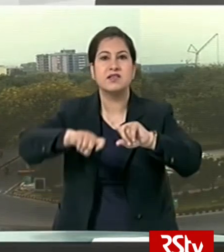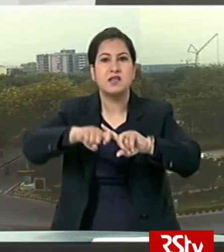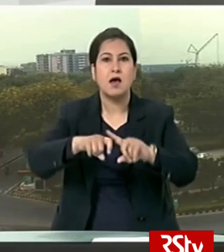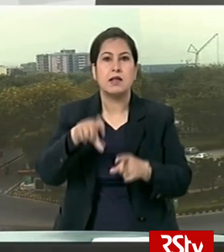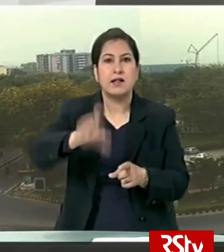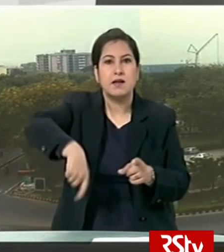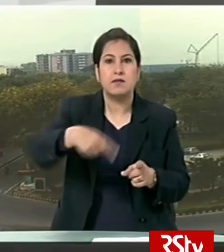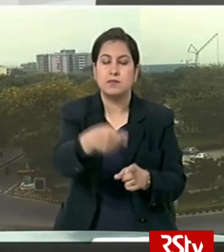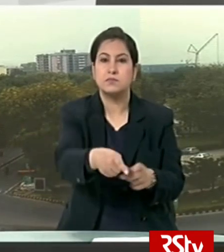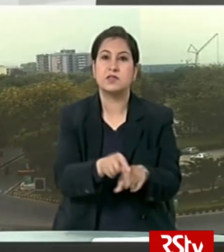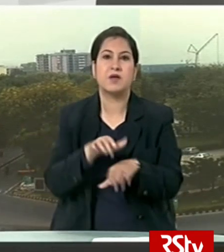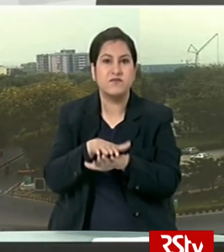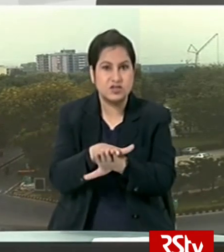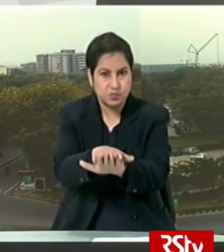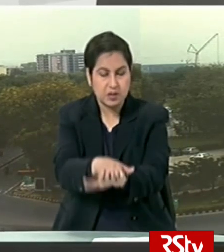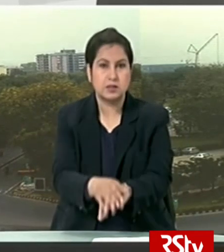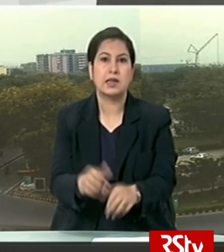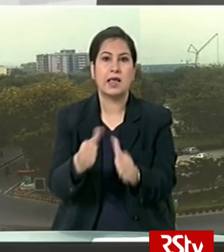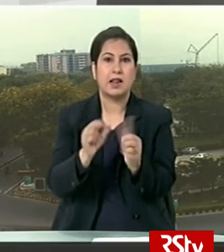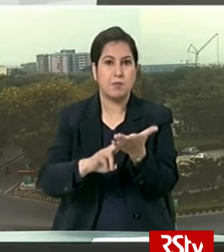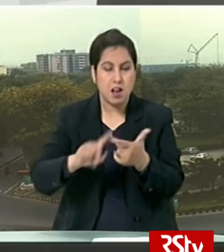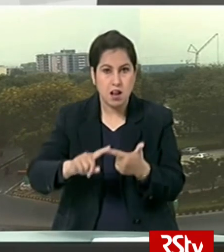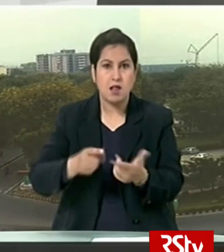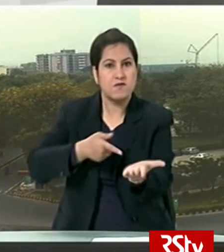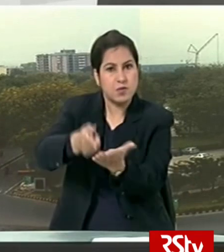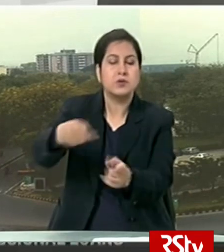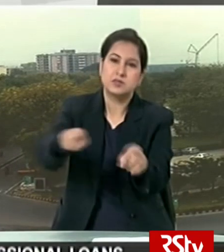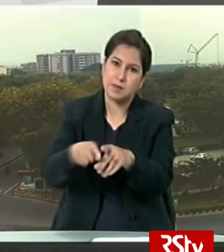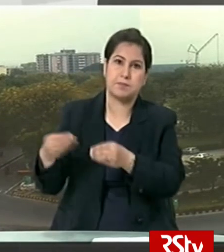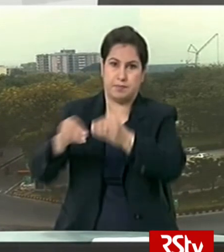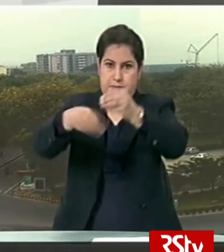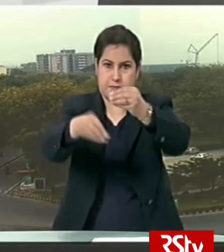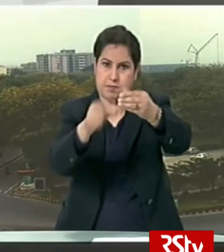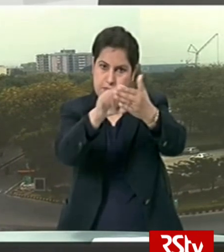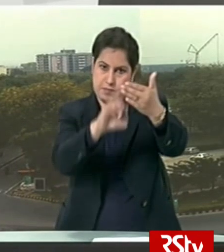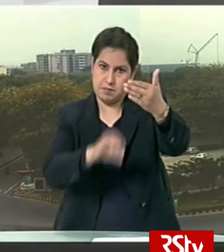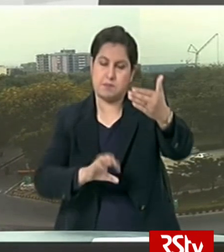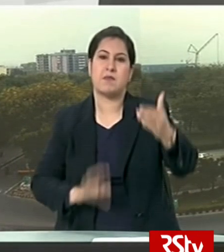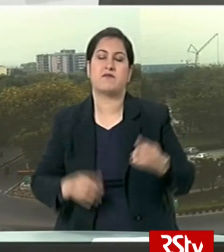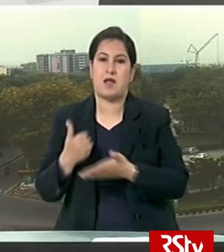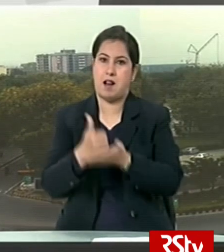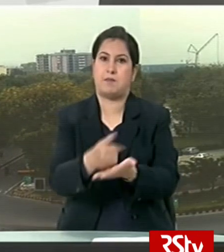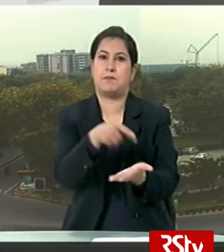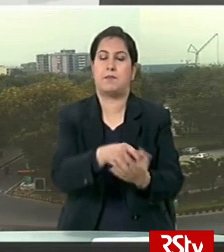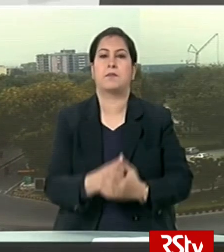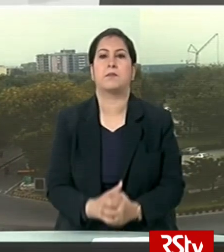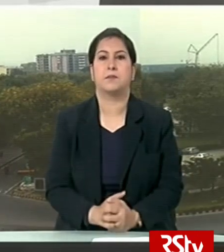credit cards for the and animal husbandry farmers will also be included in this drive